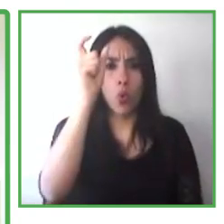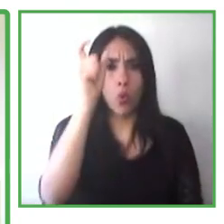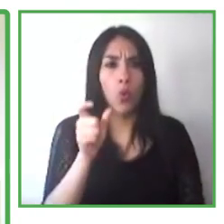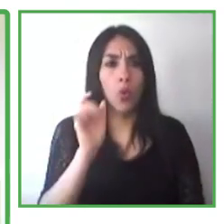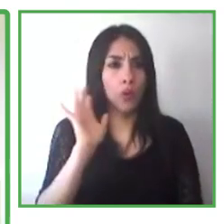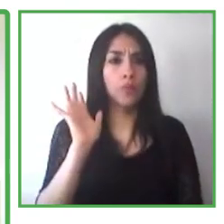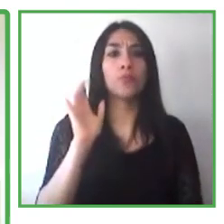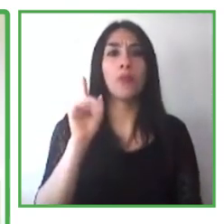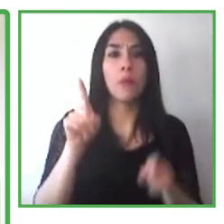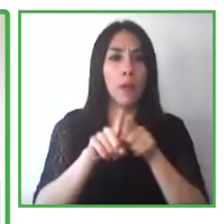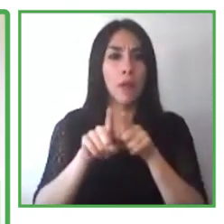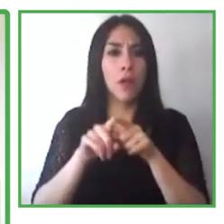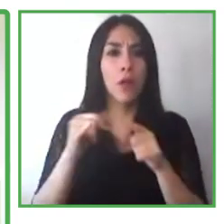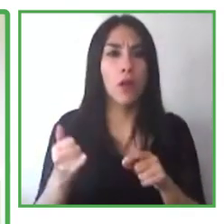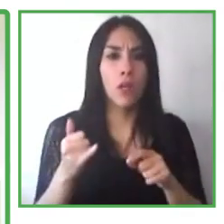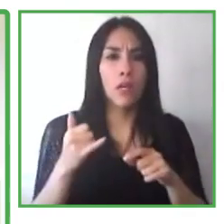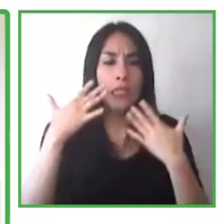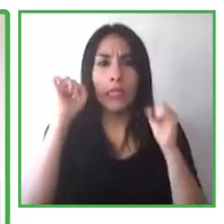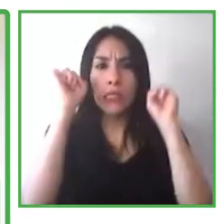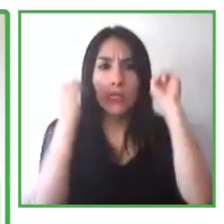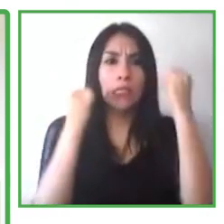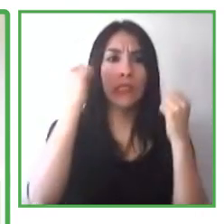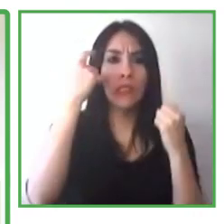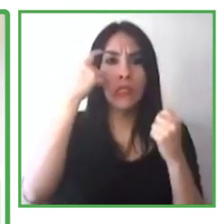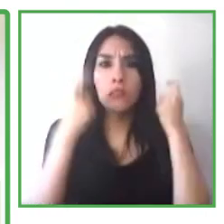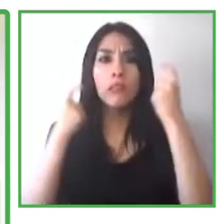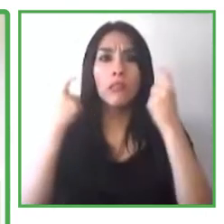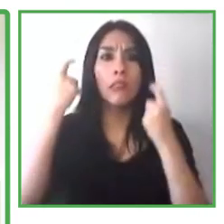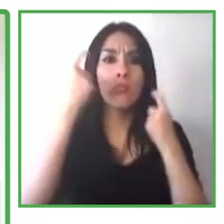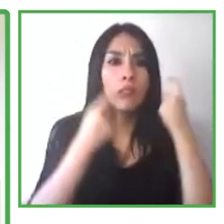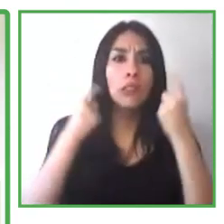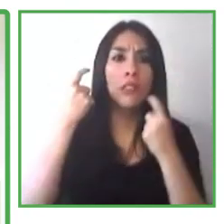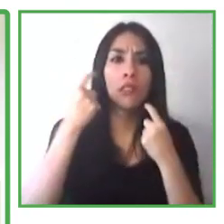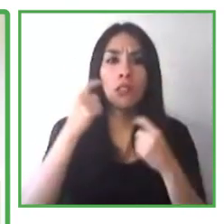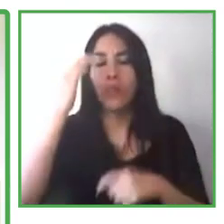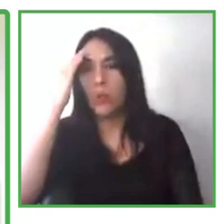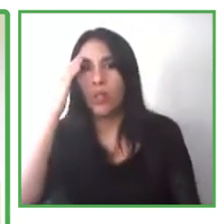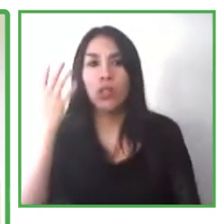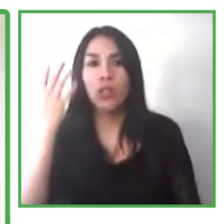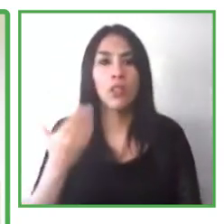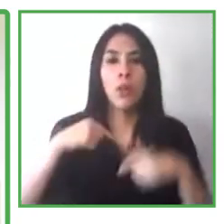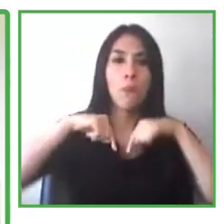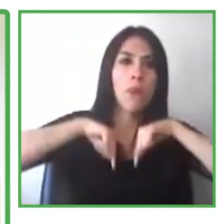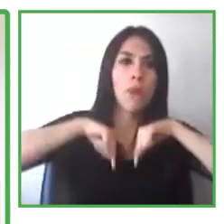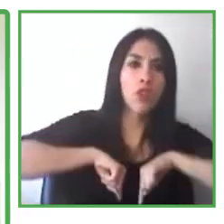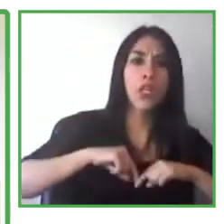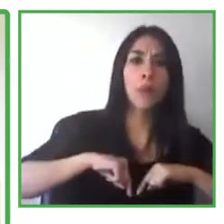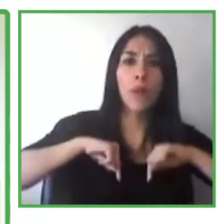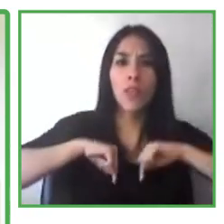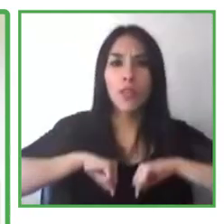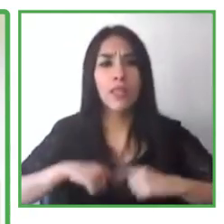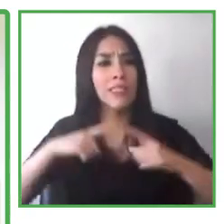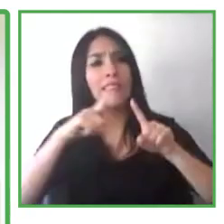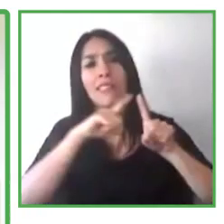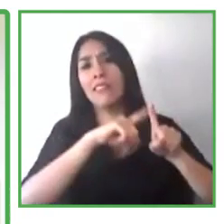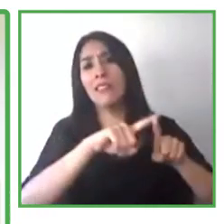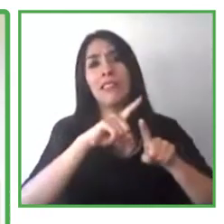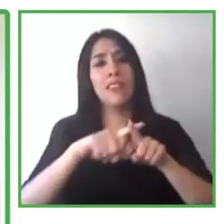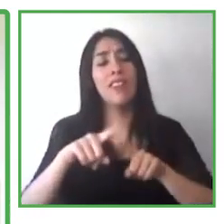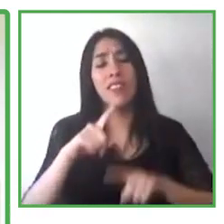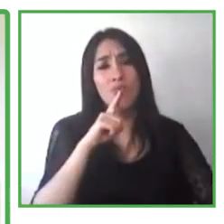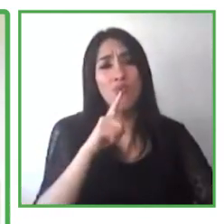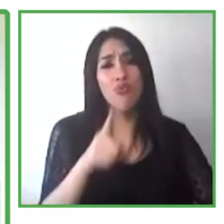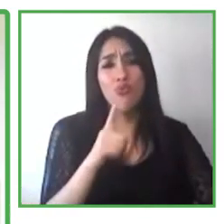real folks. And as instances of disability increase, more people joining our community, so